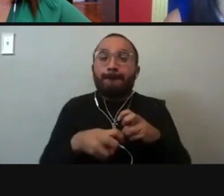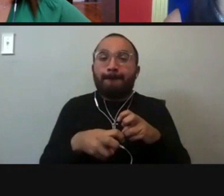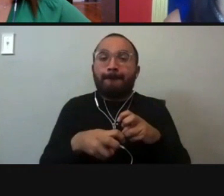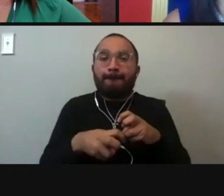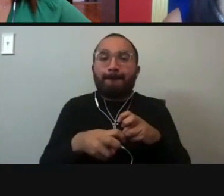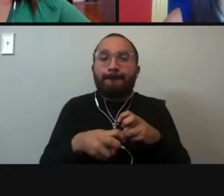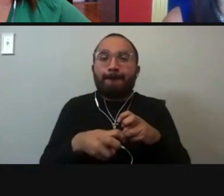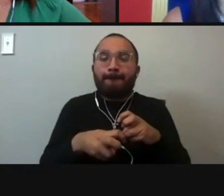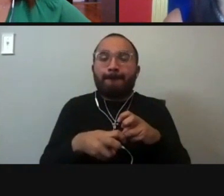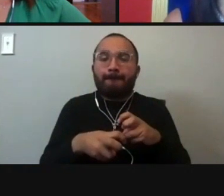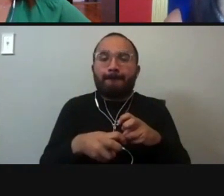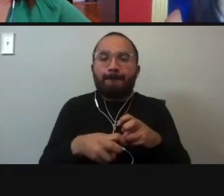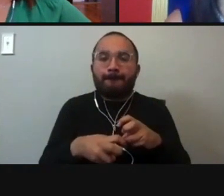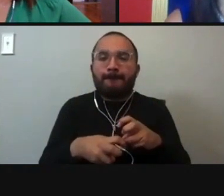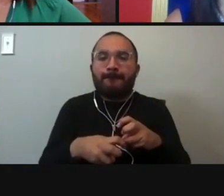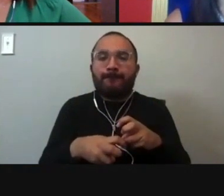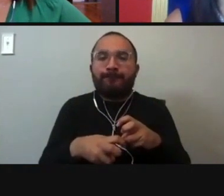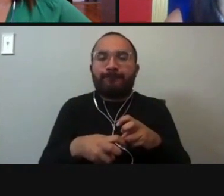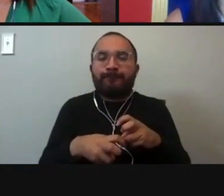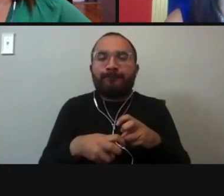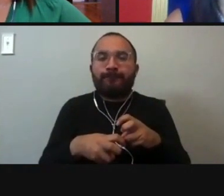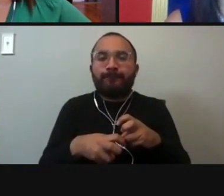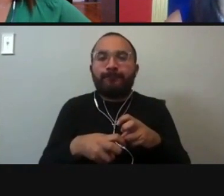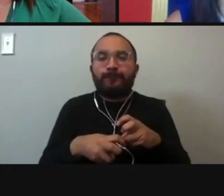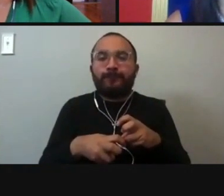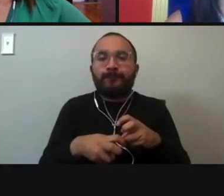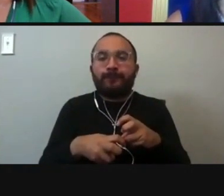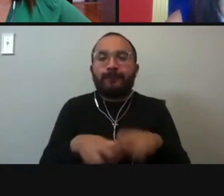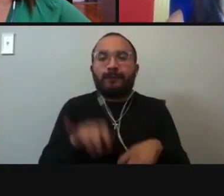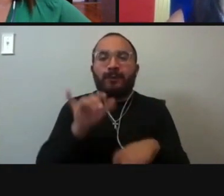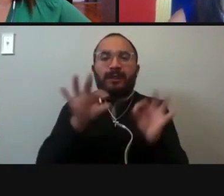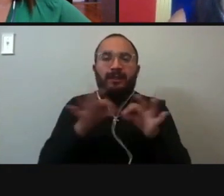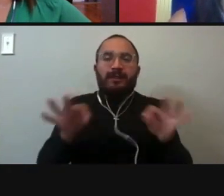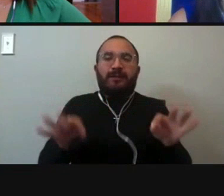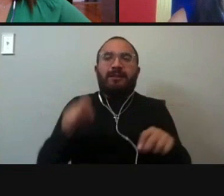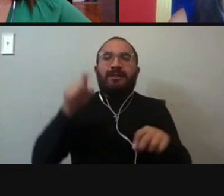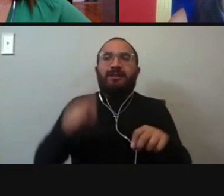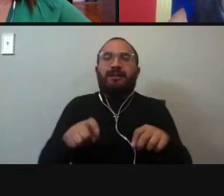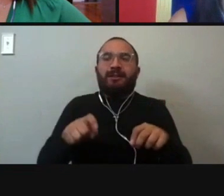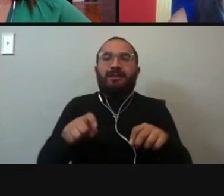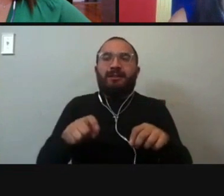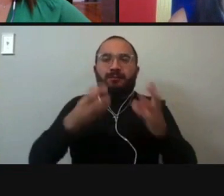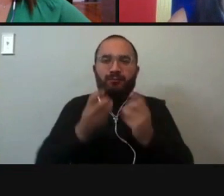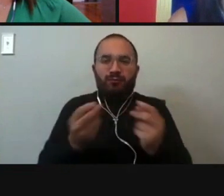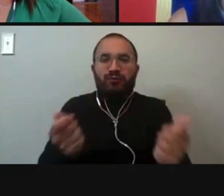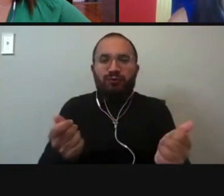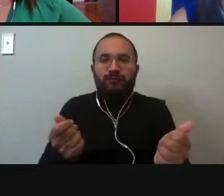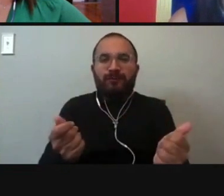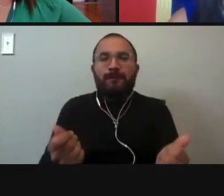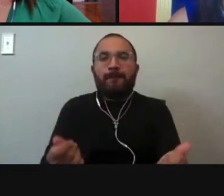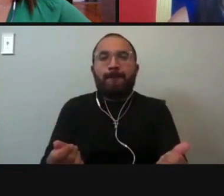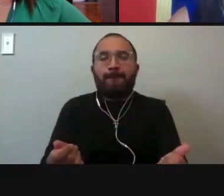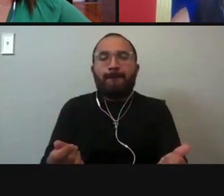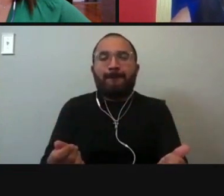so, um, with, with that being said, we, there has to be a solution and, and I'm not, and I'm not the one